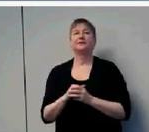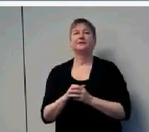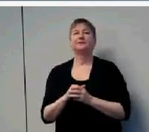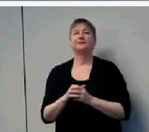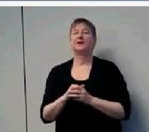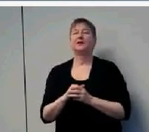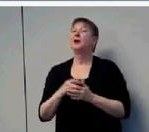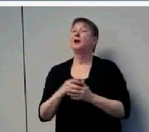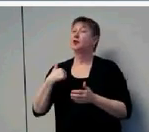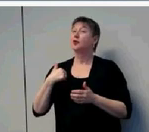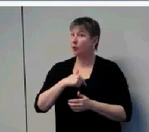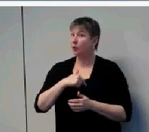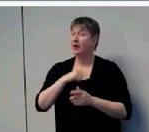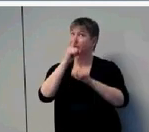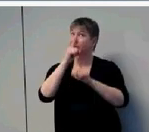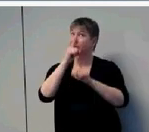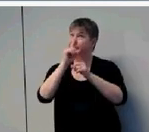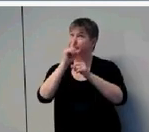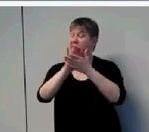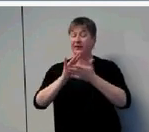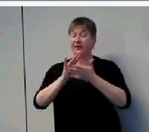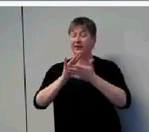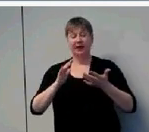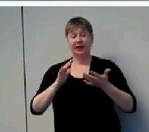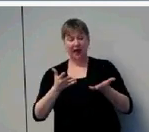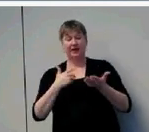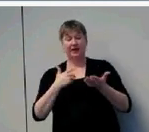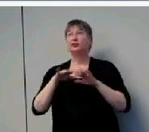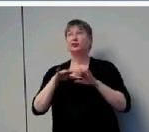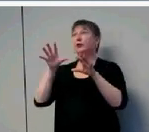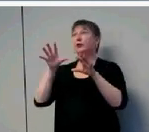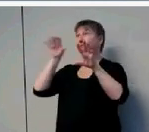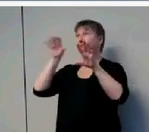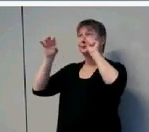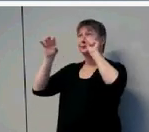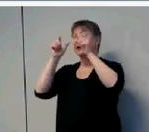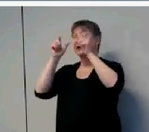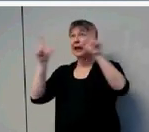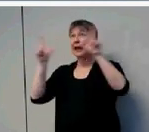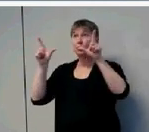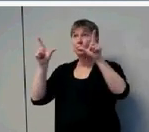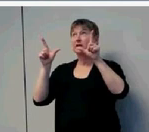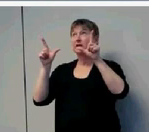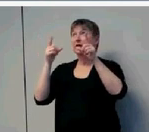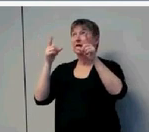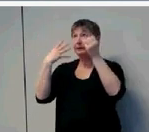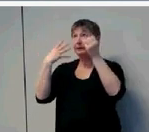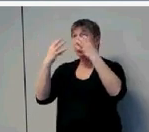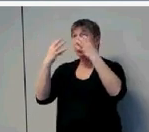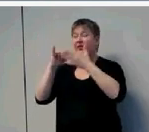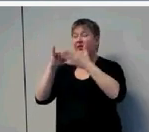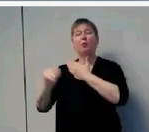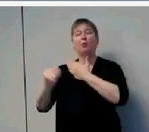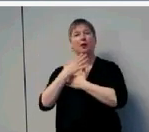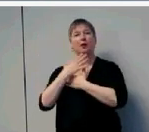children's exposure to language input is essential to their language development. It's well